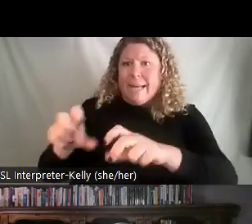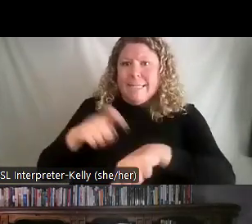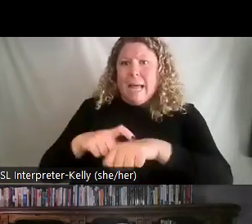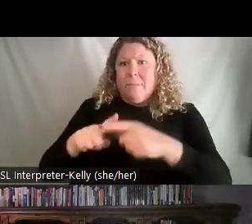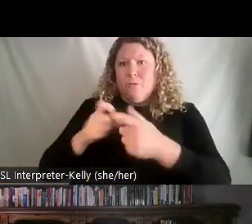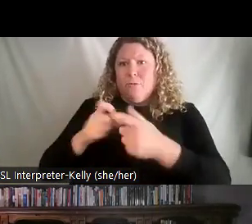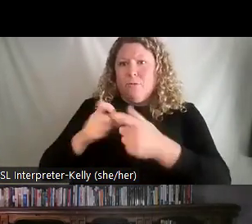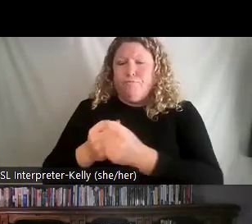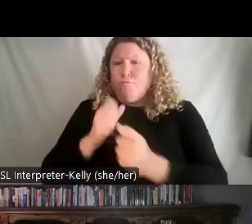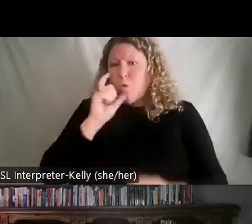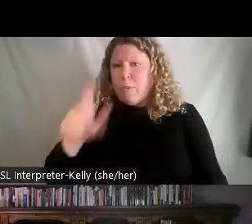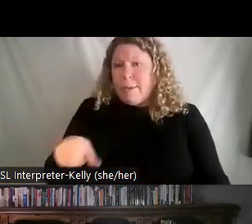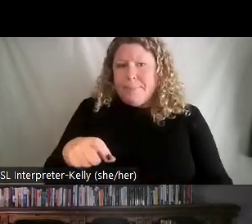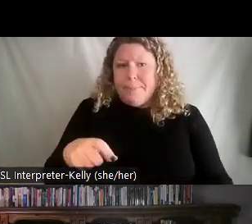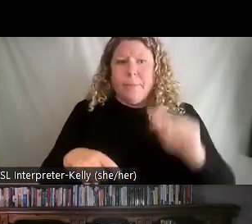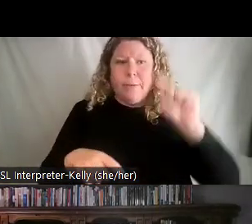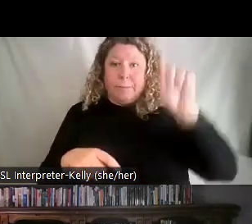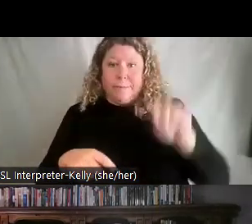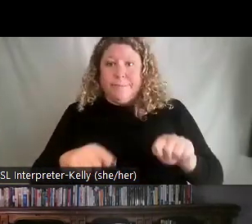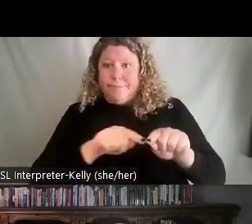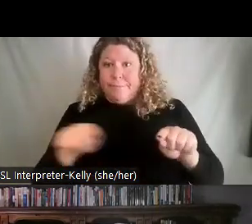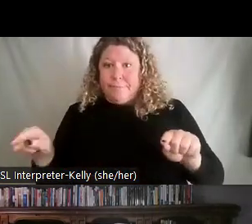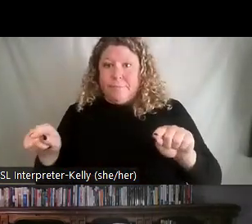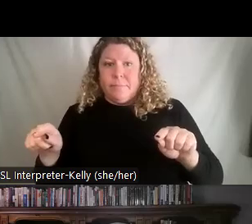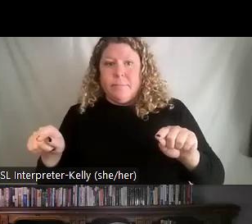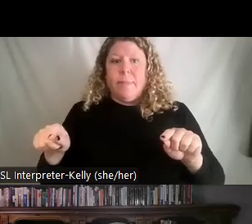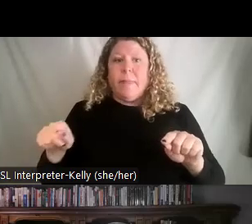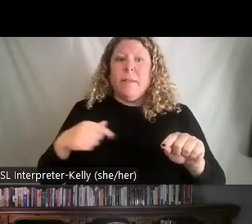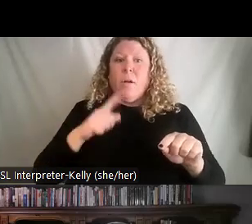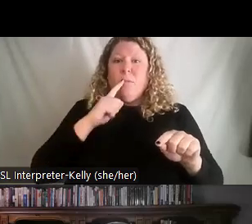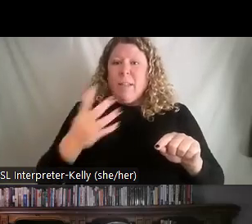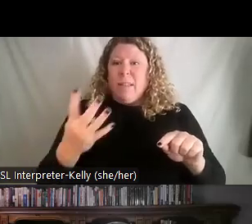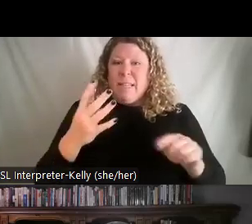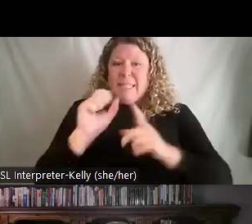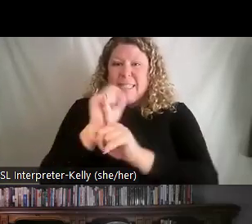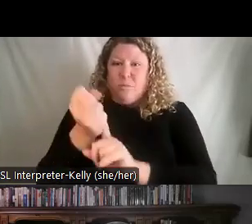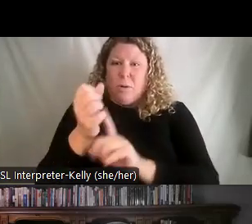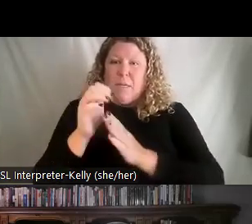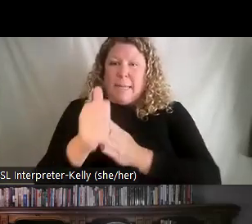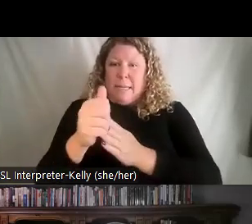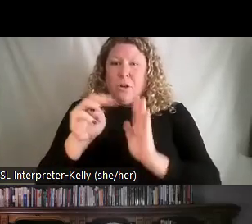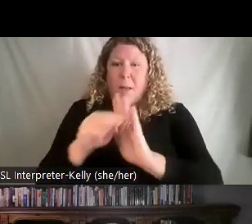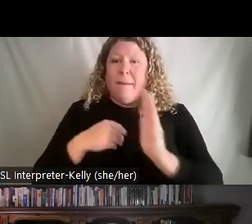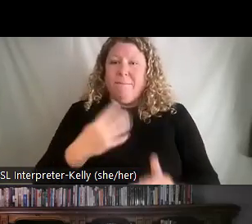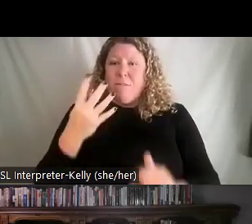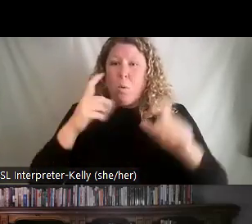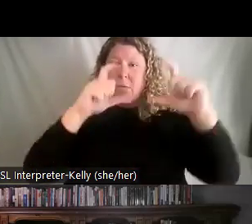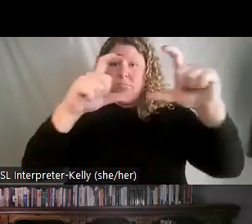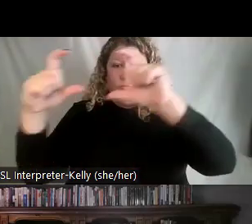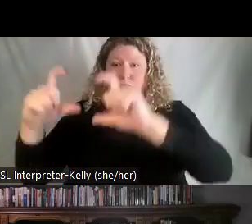So, in essence, the situational leadership model is broken into four quadrants. So, we have situation